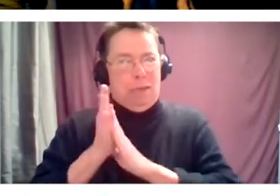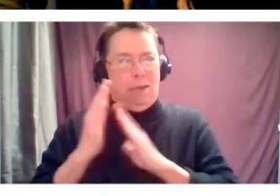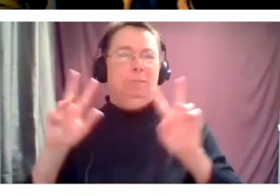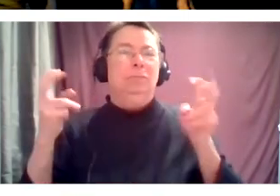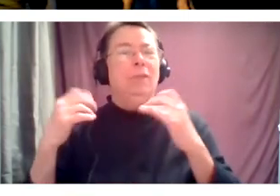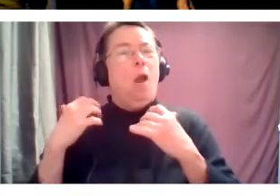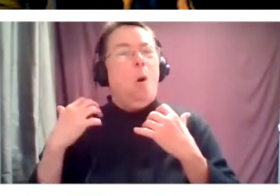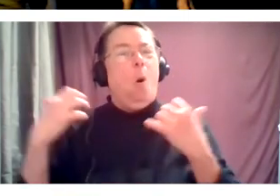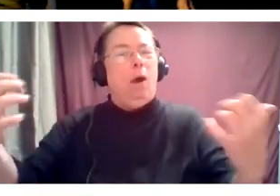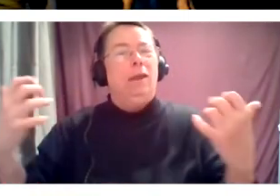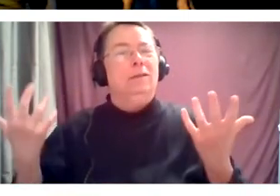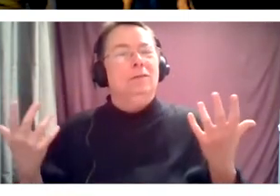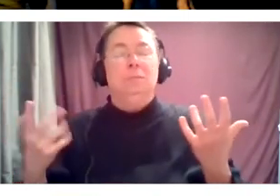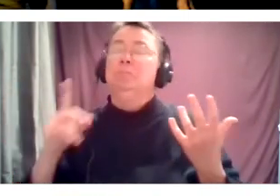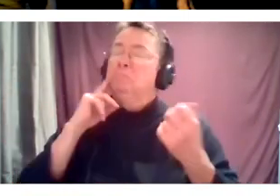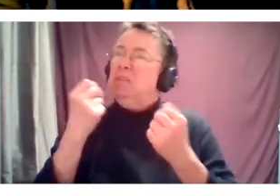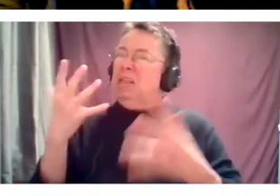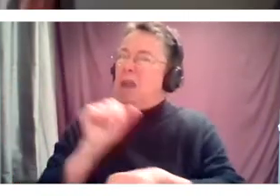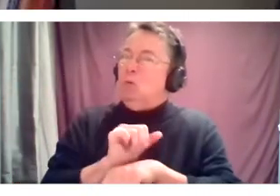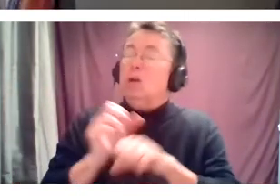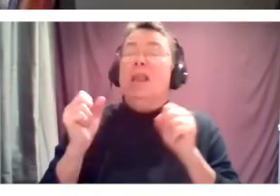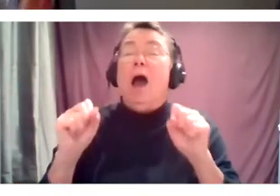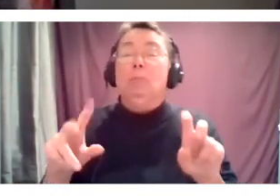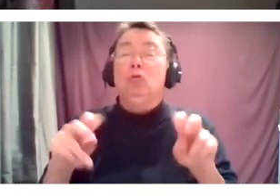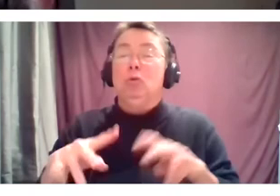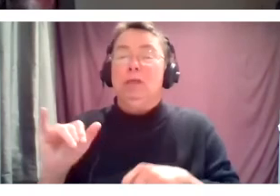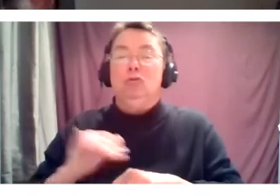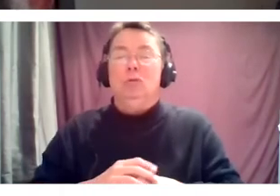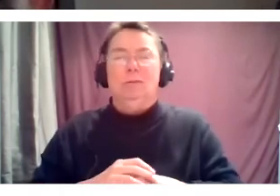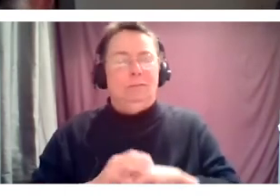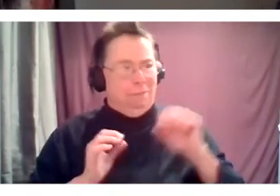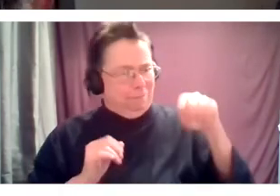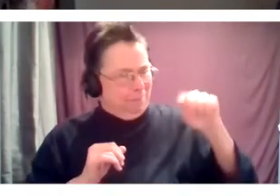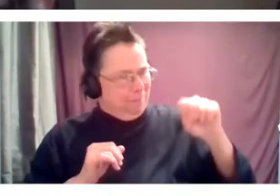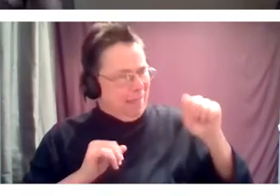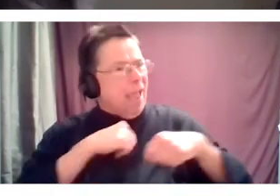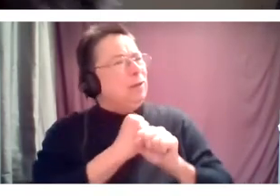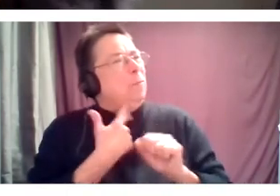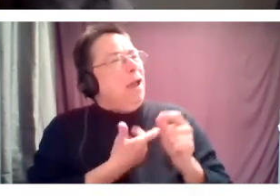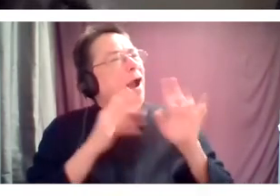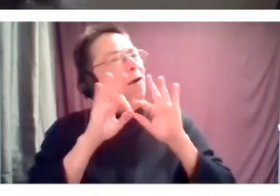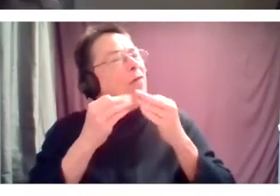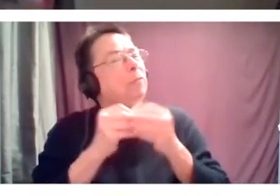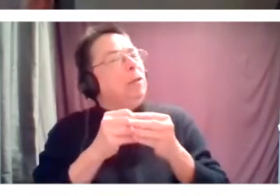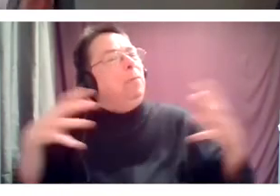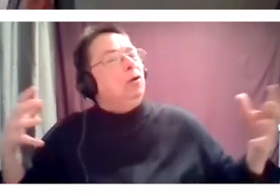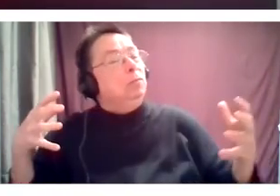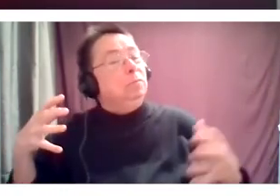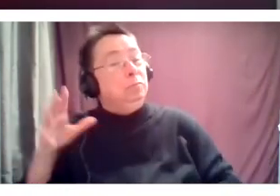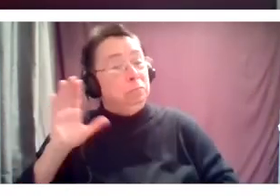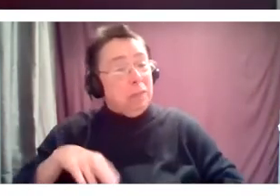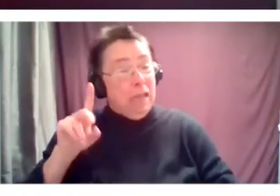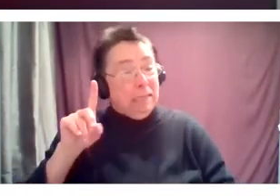of work to do there and a lot of opportunity. Yeah, ways to make this family of ours bigger. Yes. Dana, what about for you? Sure.